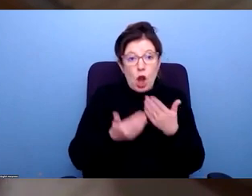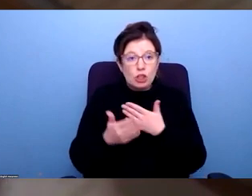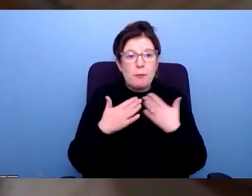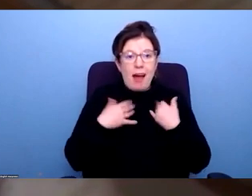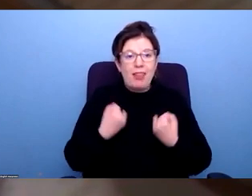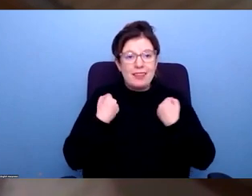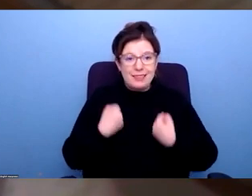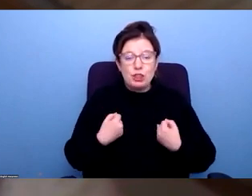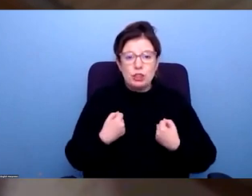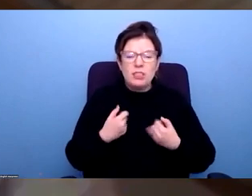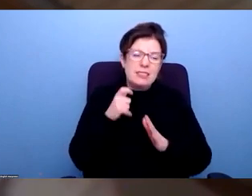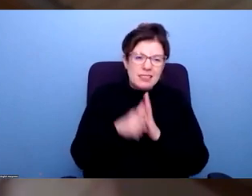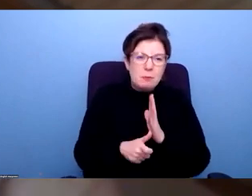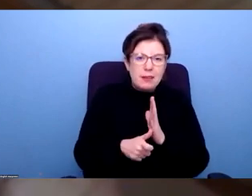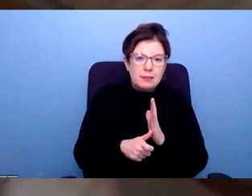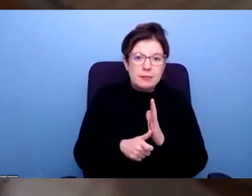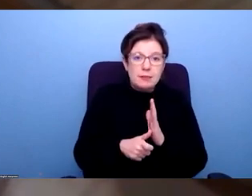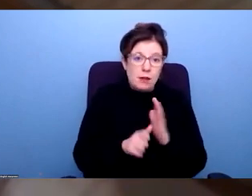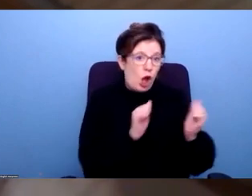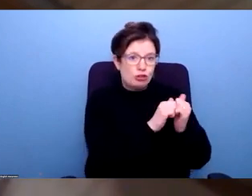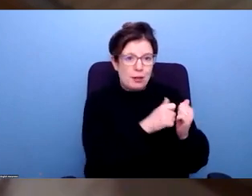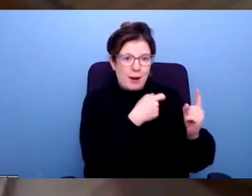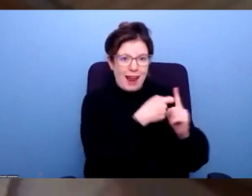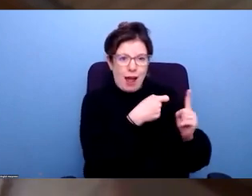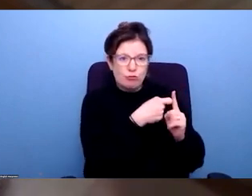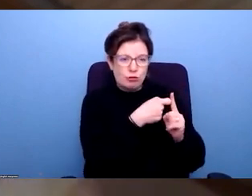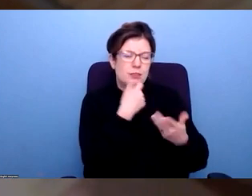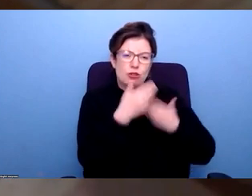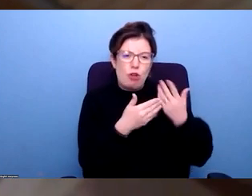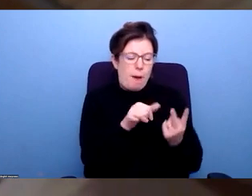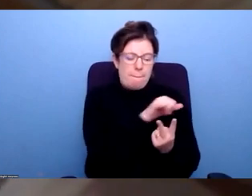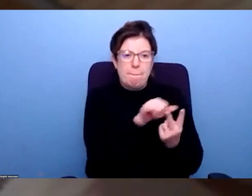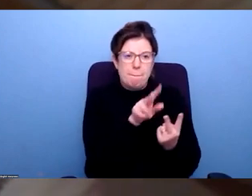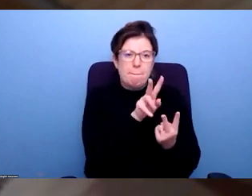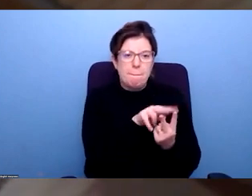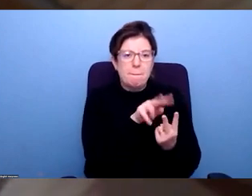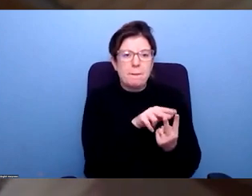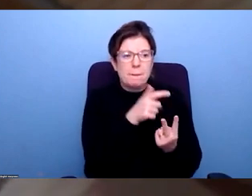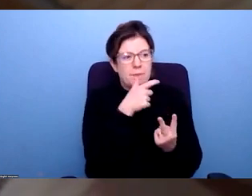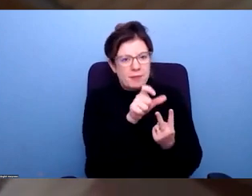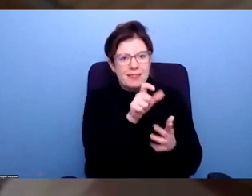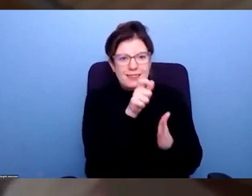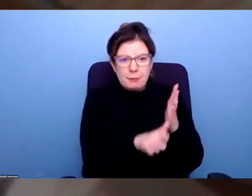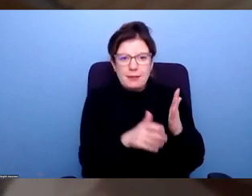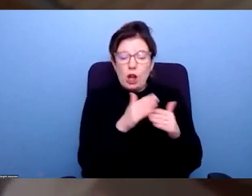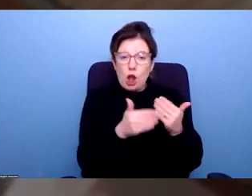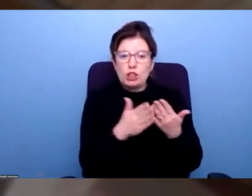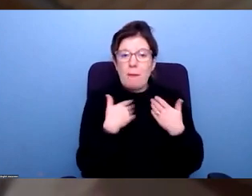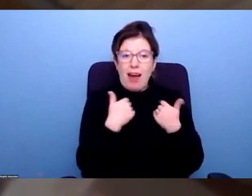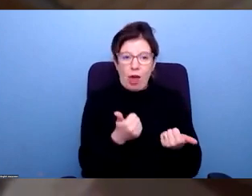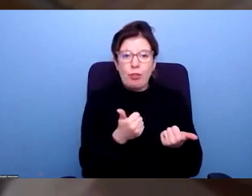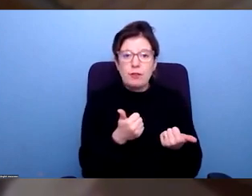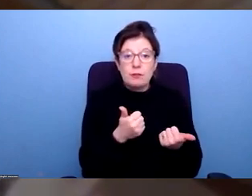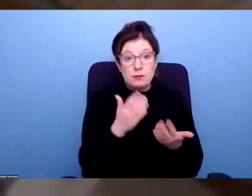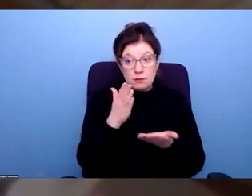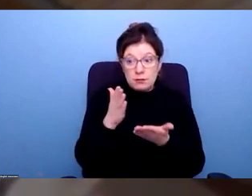conditions or disability. And I very much agree with Cameron Cameron's description of those terms. The it is